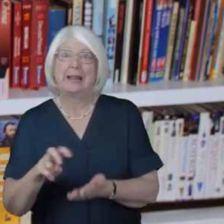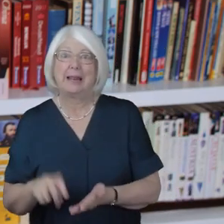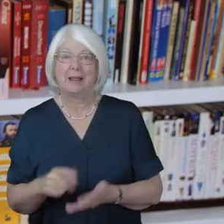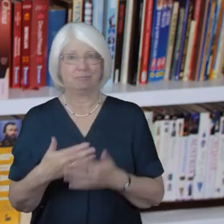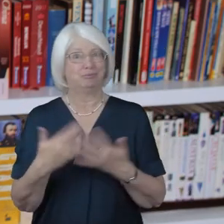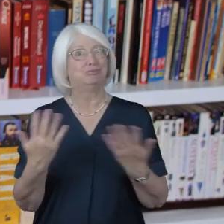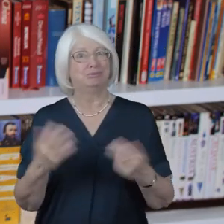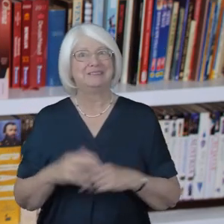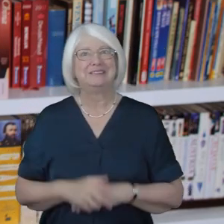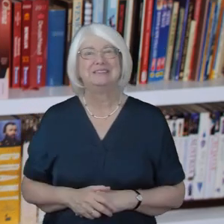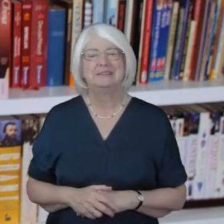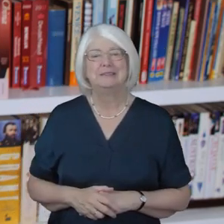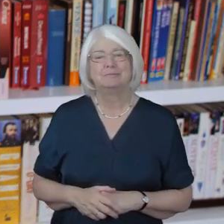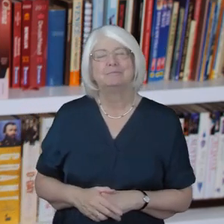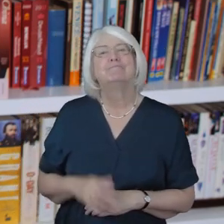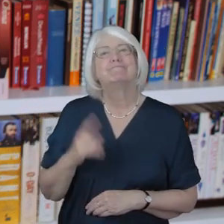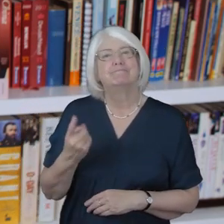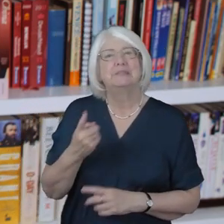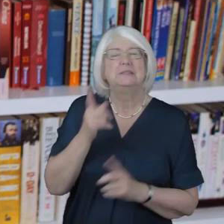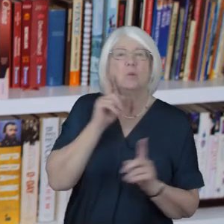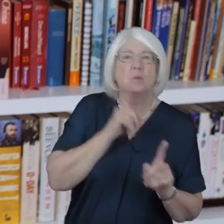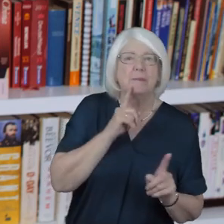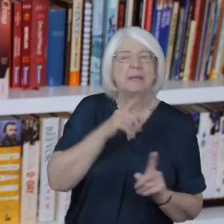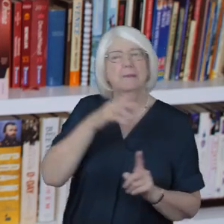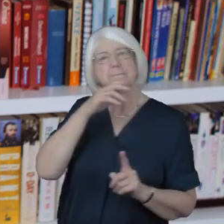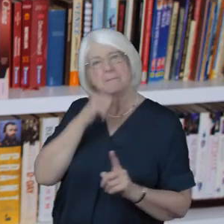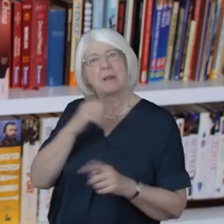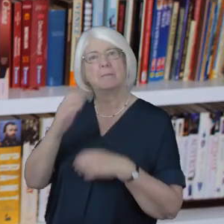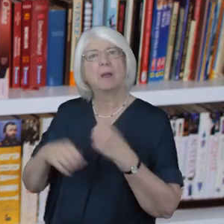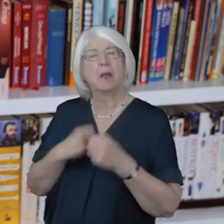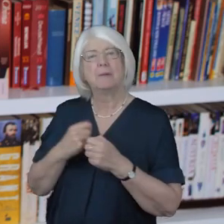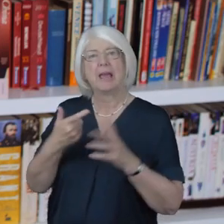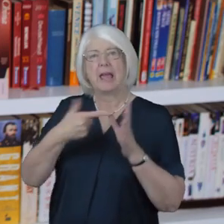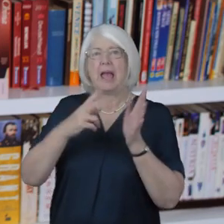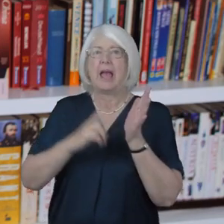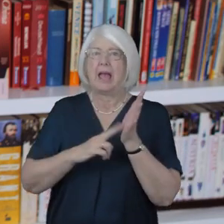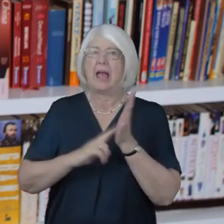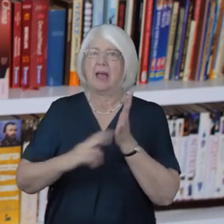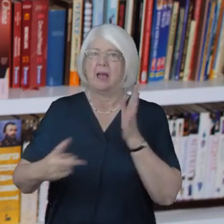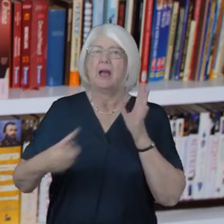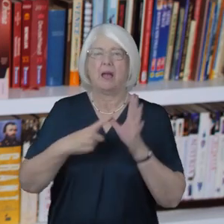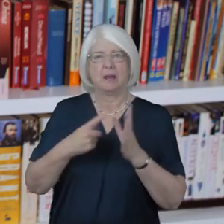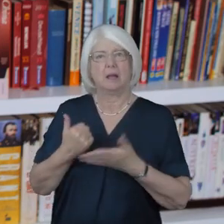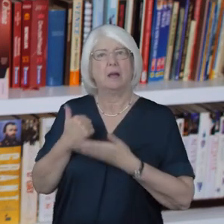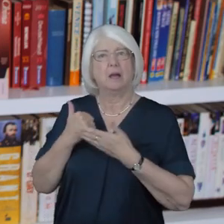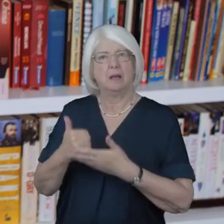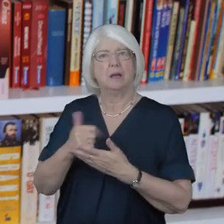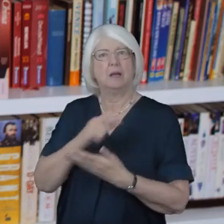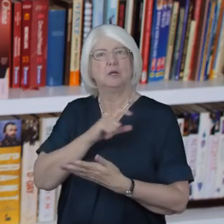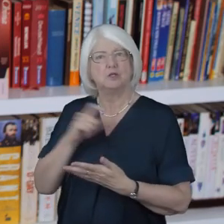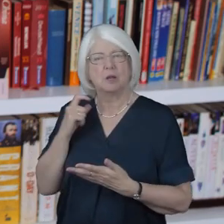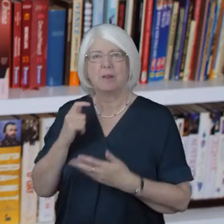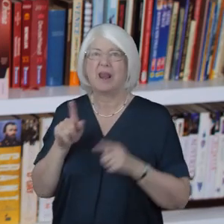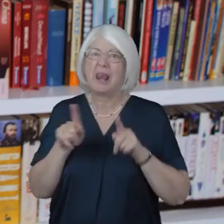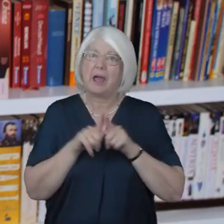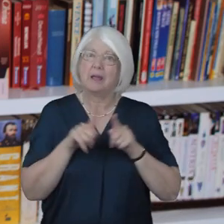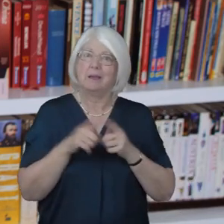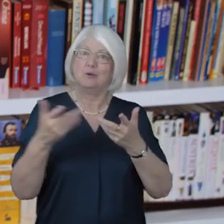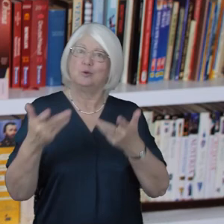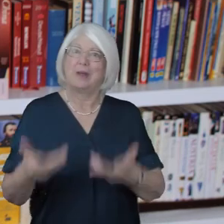women and men who are becoming Anna Chaplains are what you might call the present day Annas and Simeons